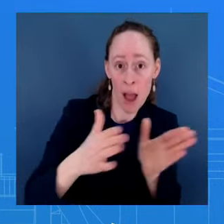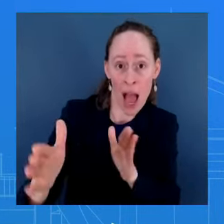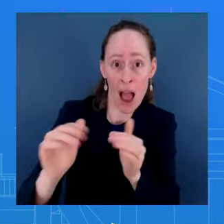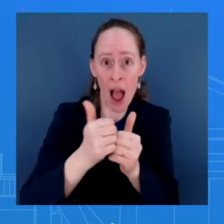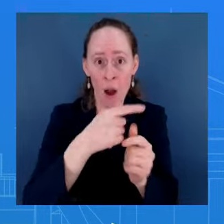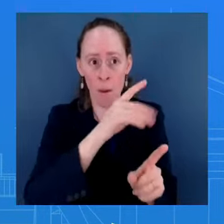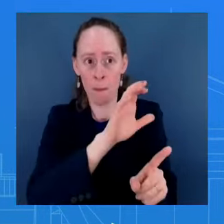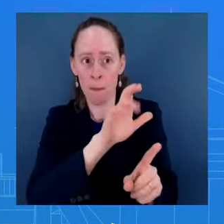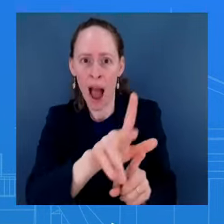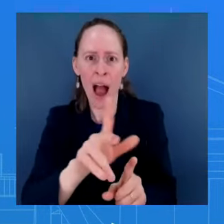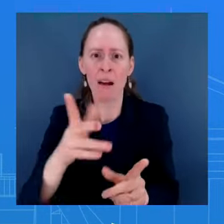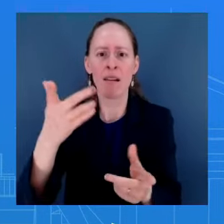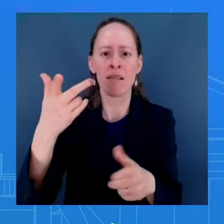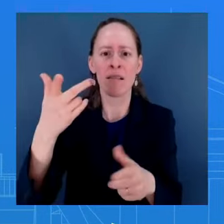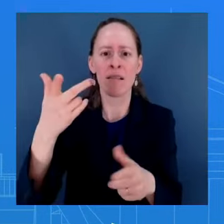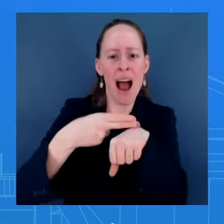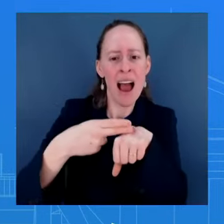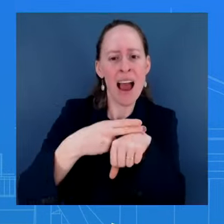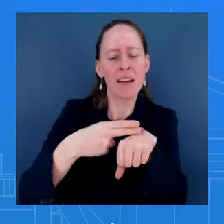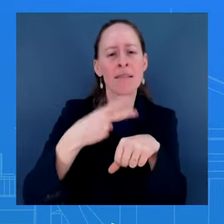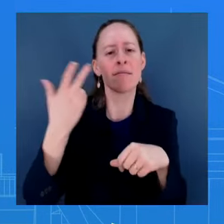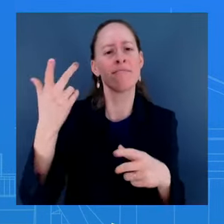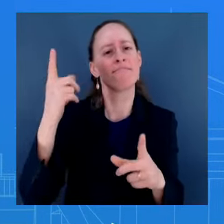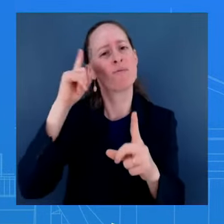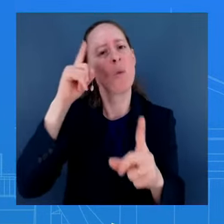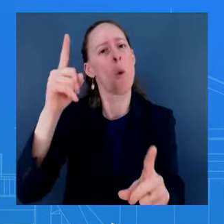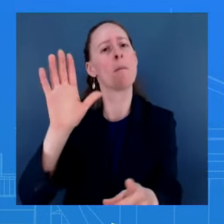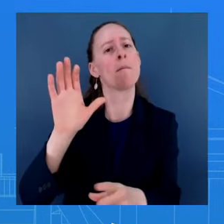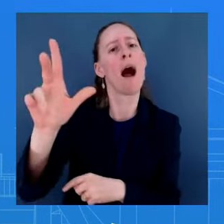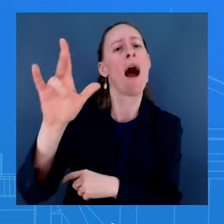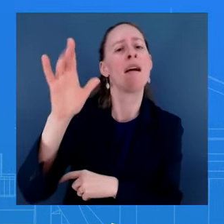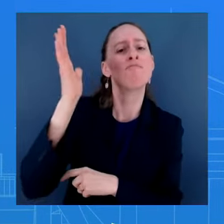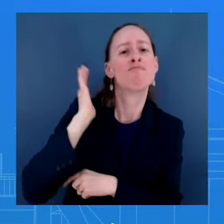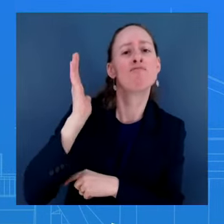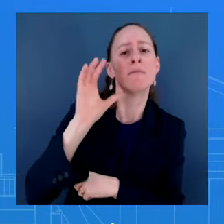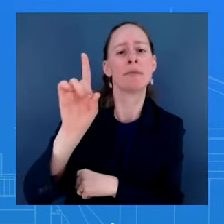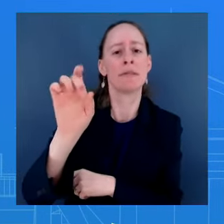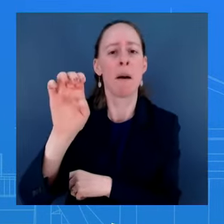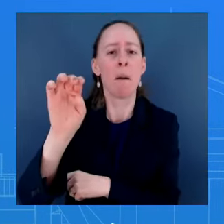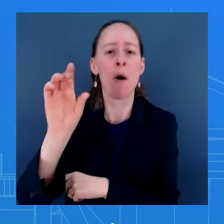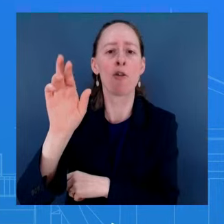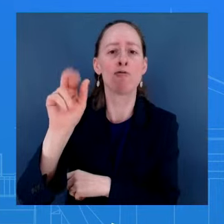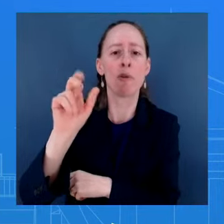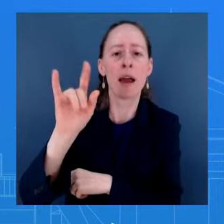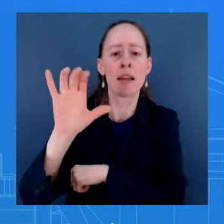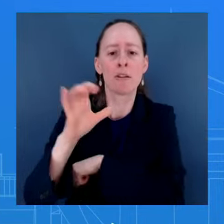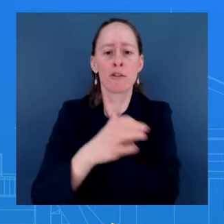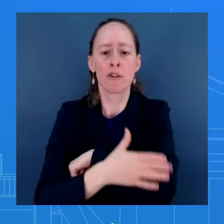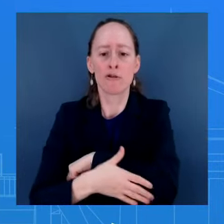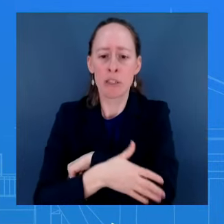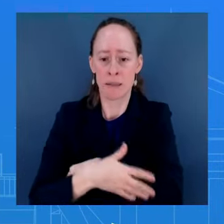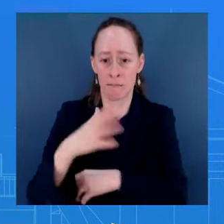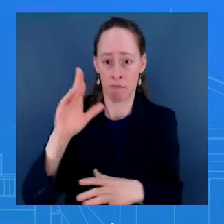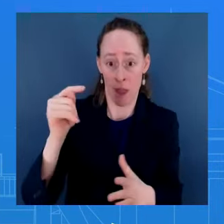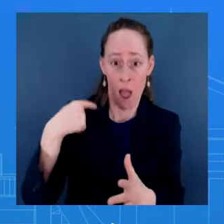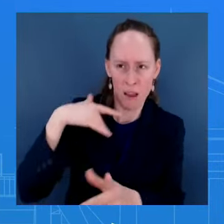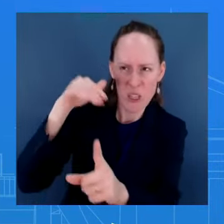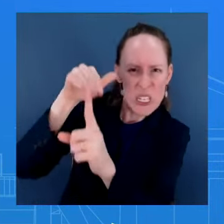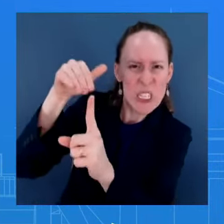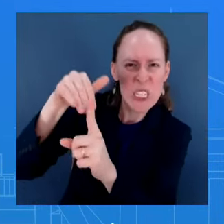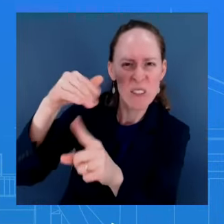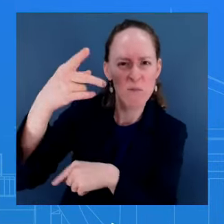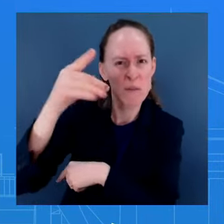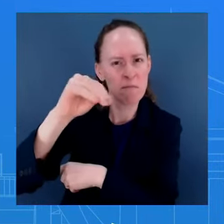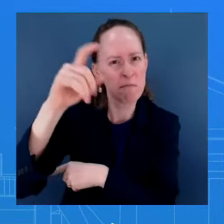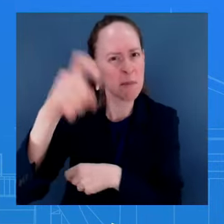That is a conversation that we have had, but we are not pushing the Prime Minister out to resign. administration asked him to stand aside. We are not pushing – I think I just